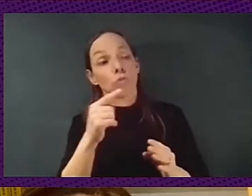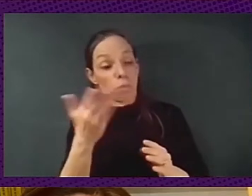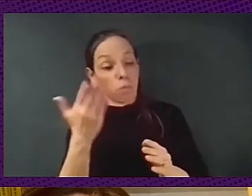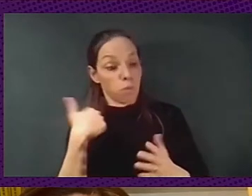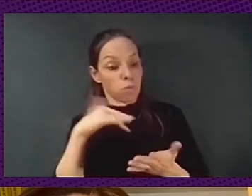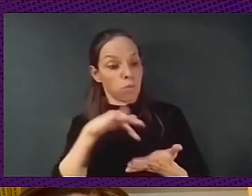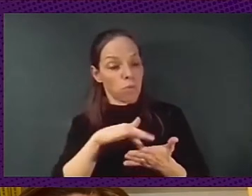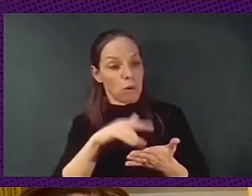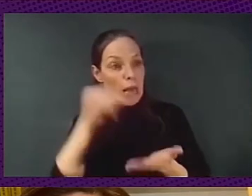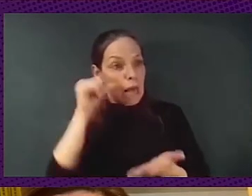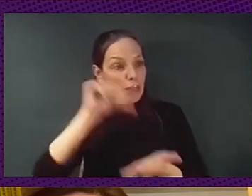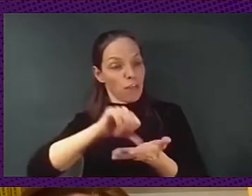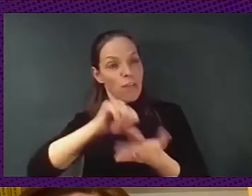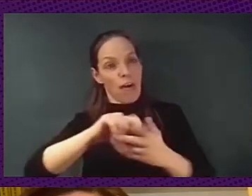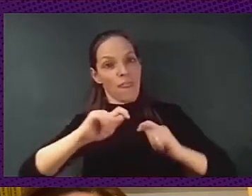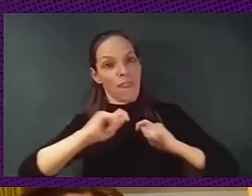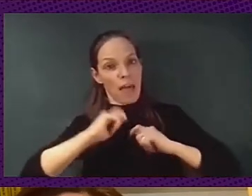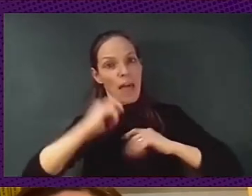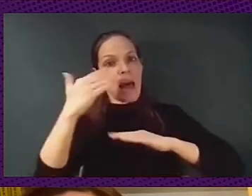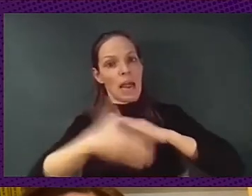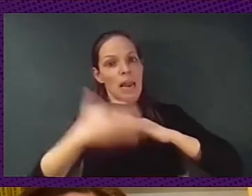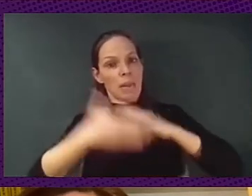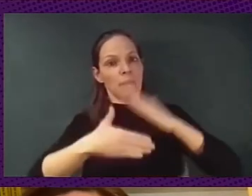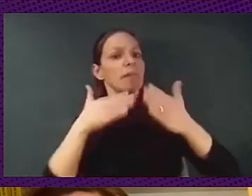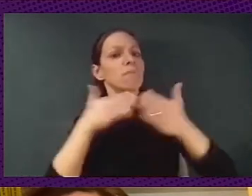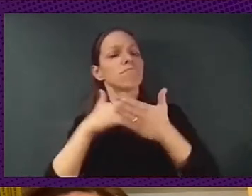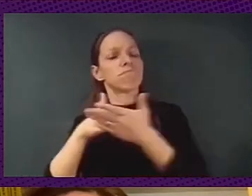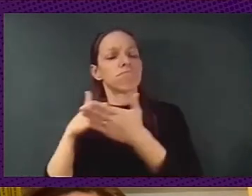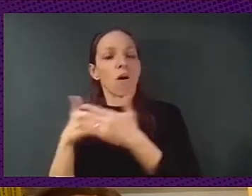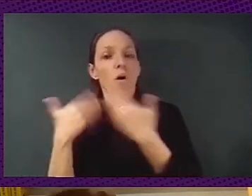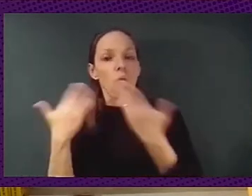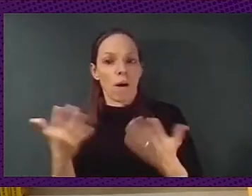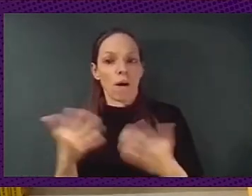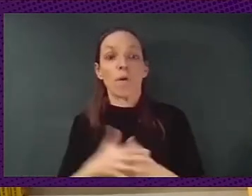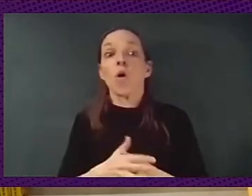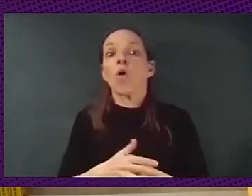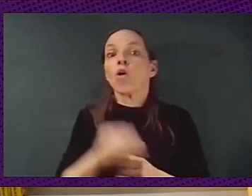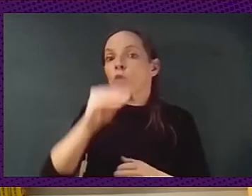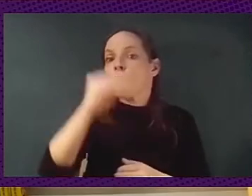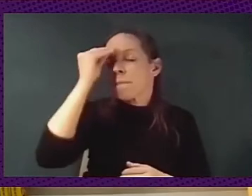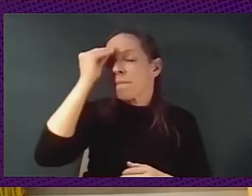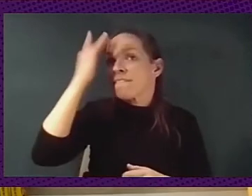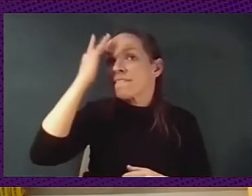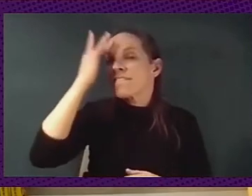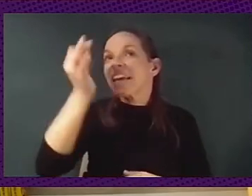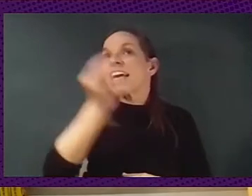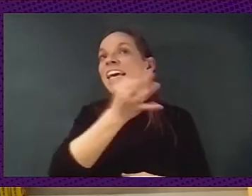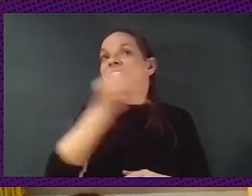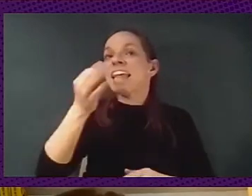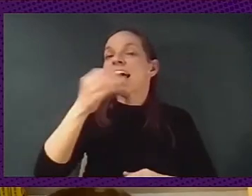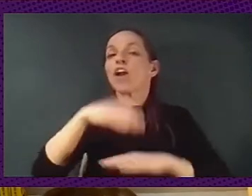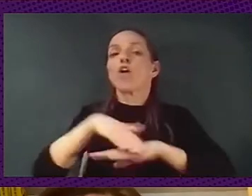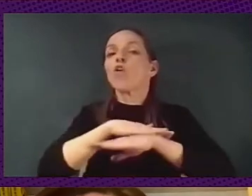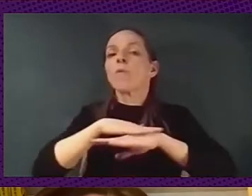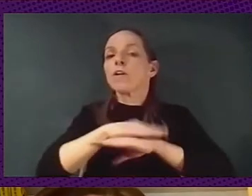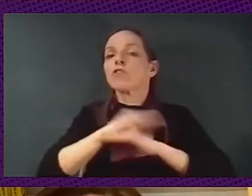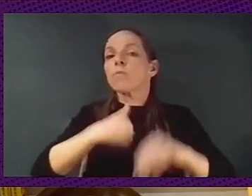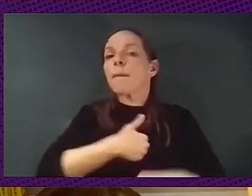scenario, the role of the state, or what are you doing there in Italy right now? I mean, you have some money to invest.